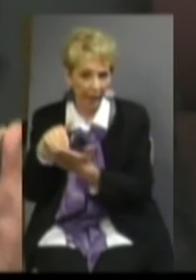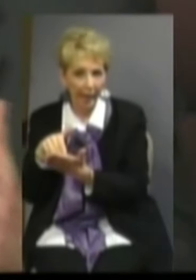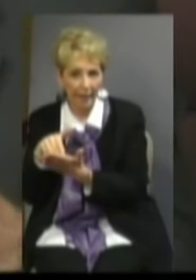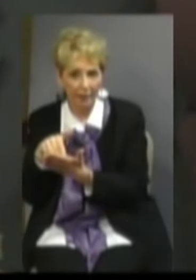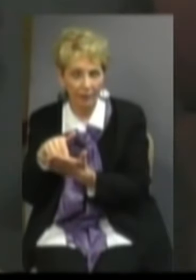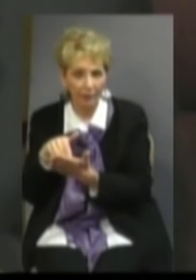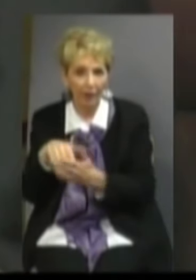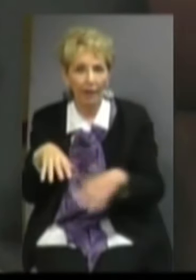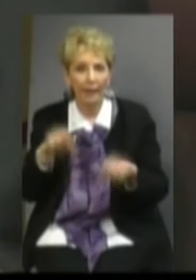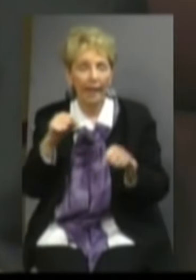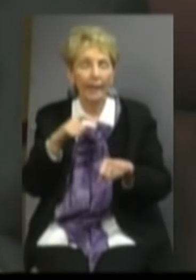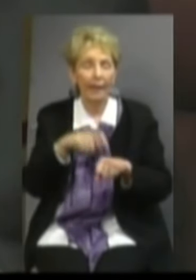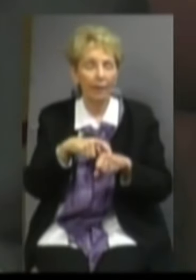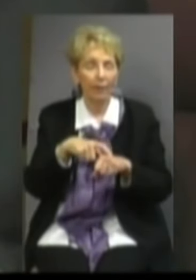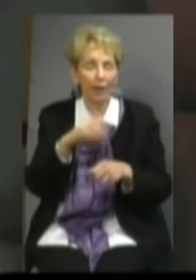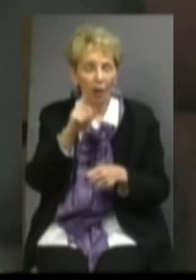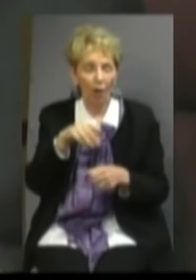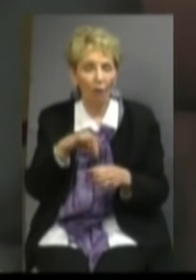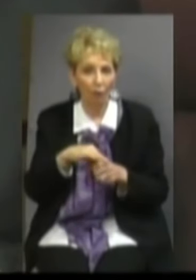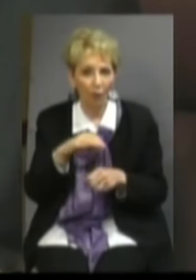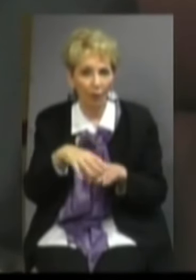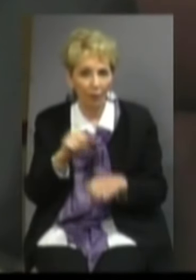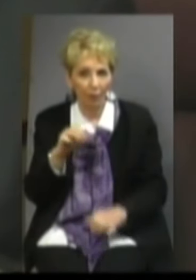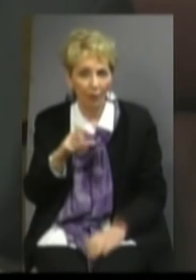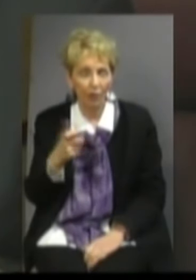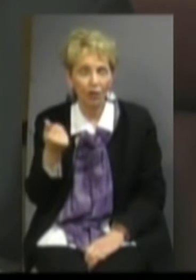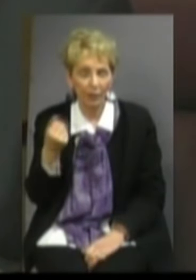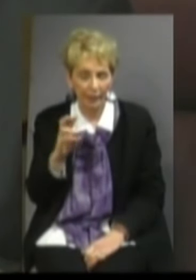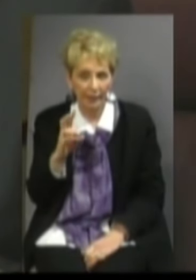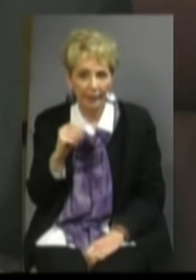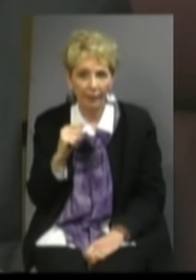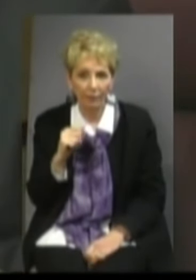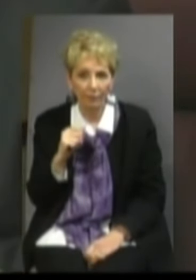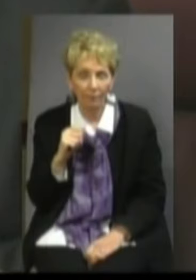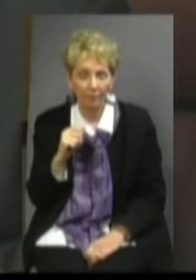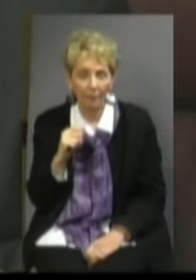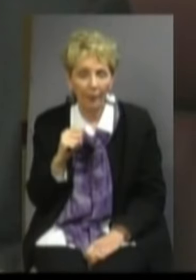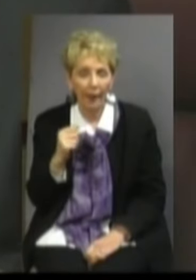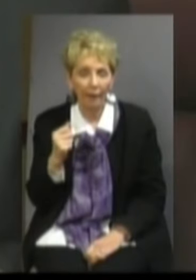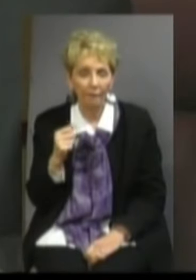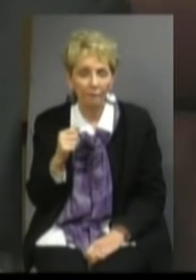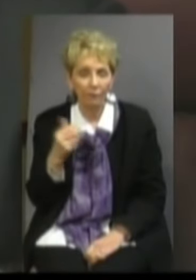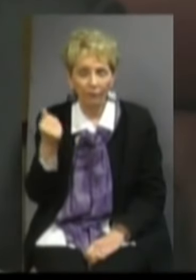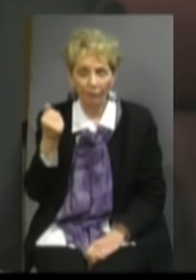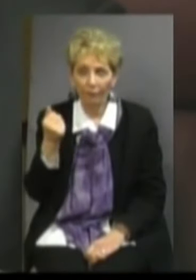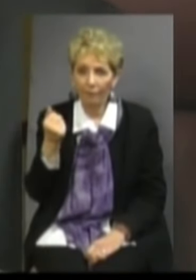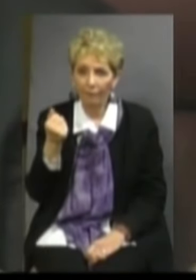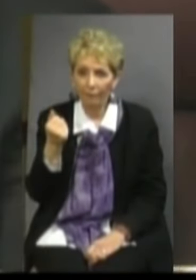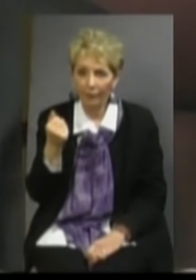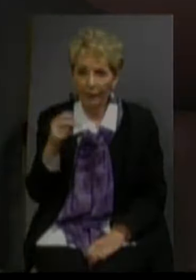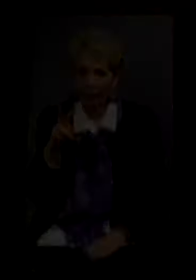please take time to go vote on March the 16th, 15th of 2016. Thank you, Louie.